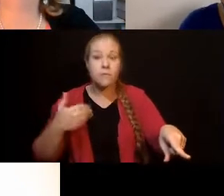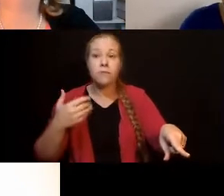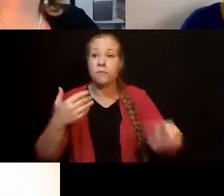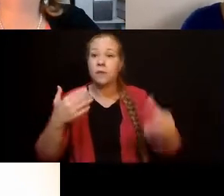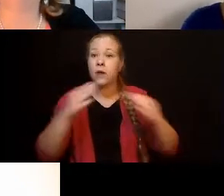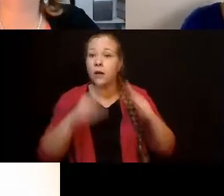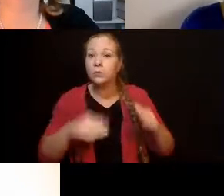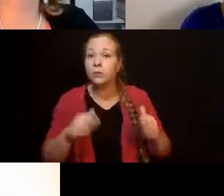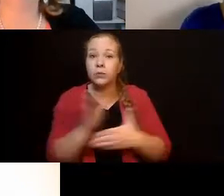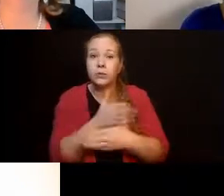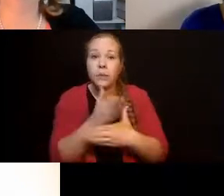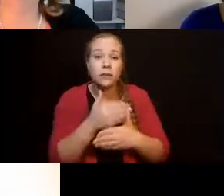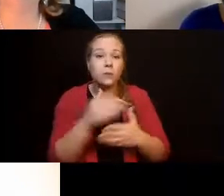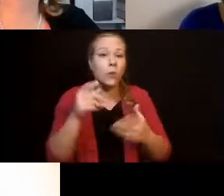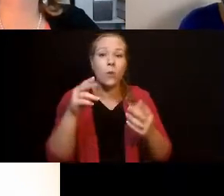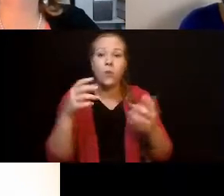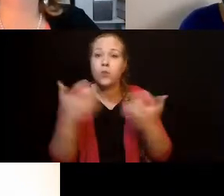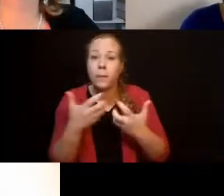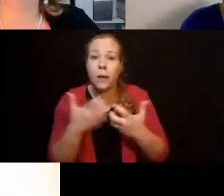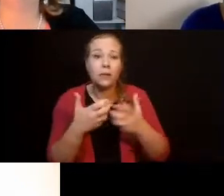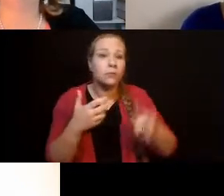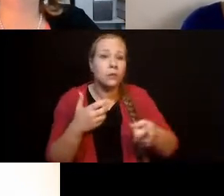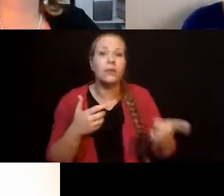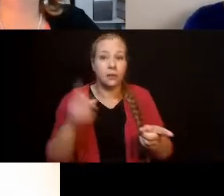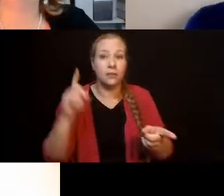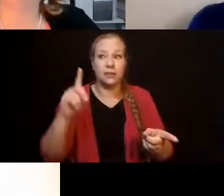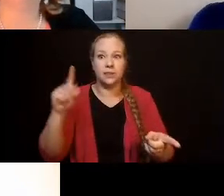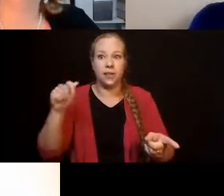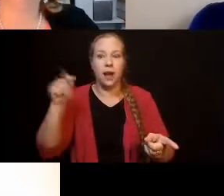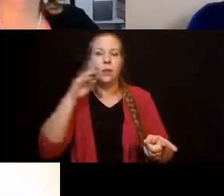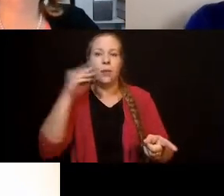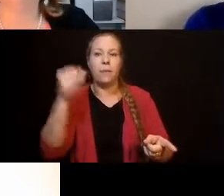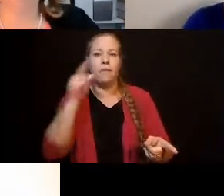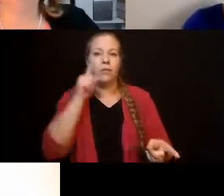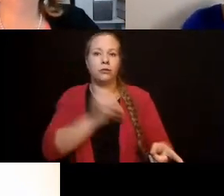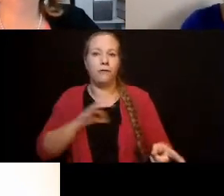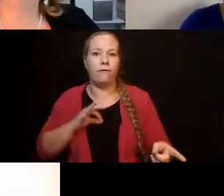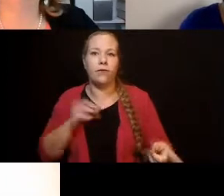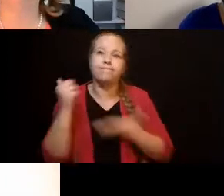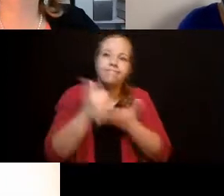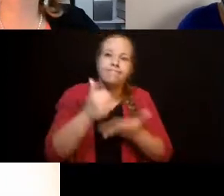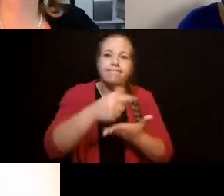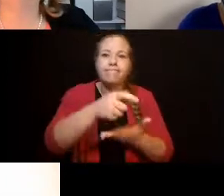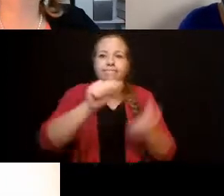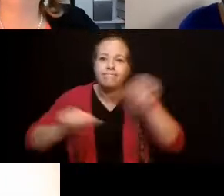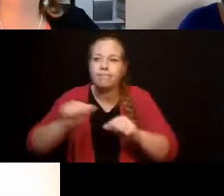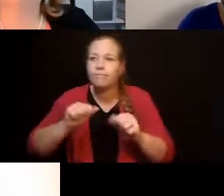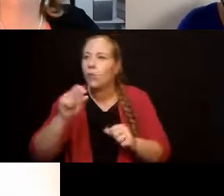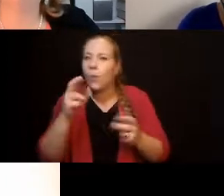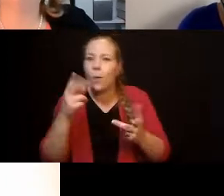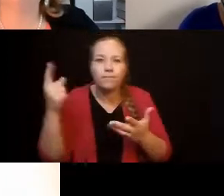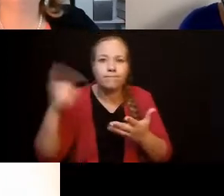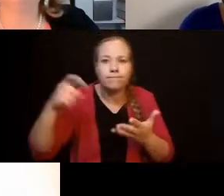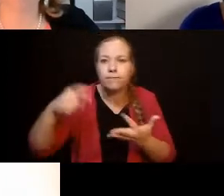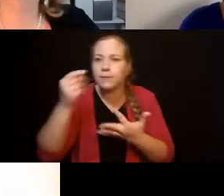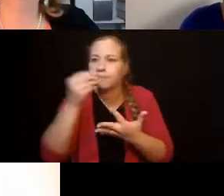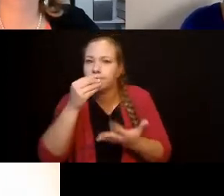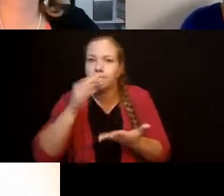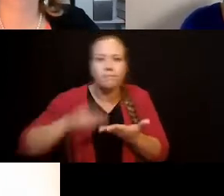and DDA will help pay for the assistance. Even if you're in a residential program,